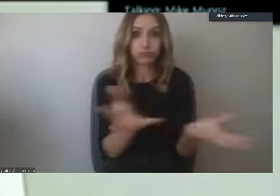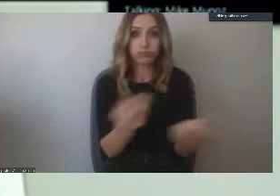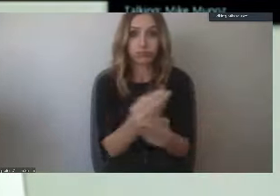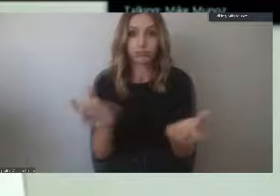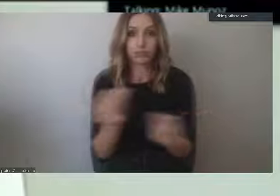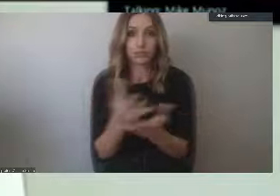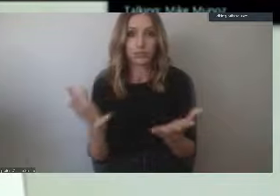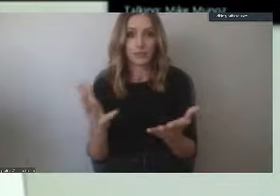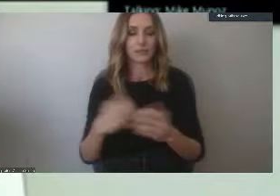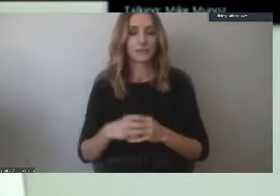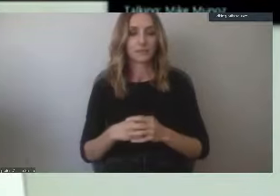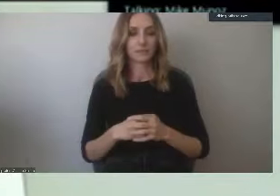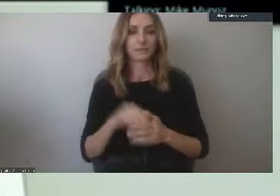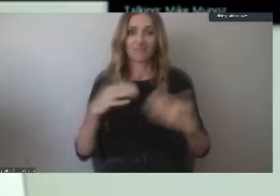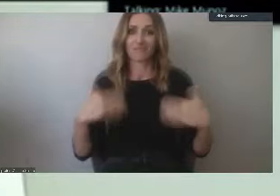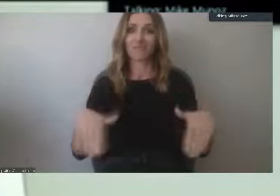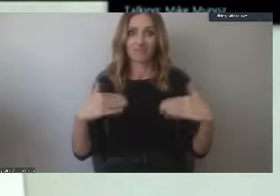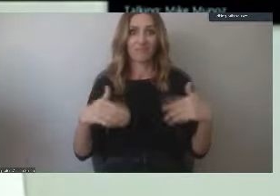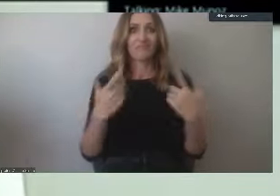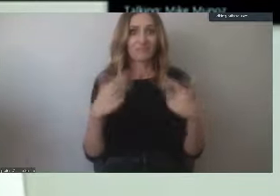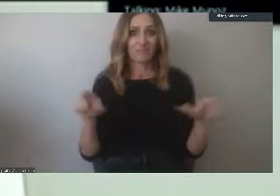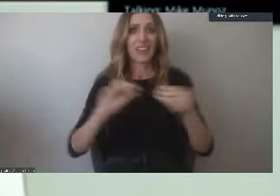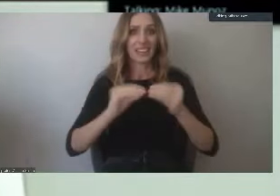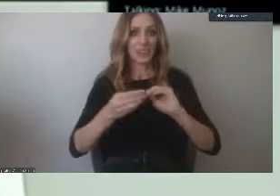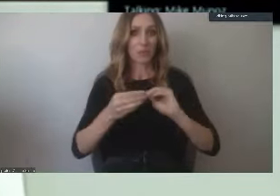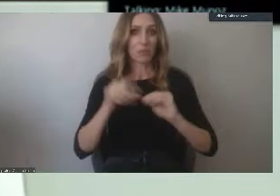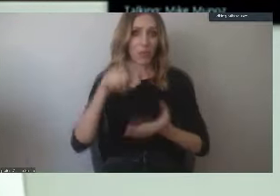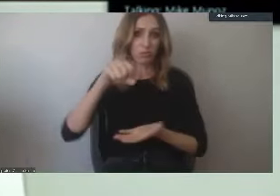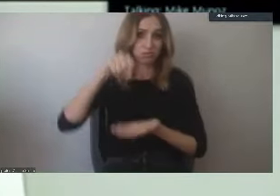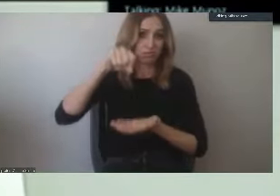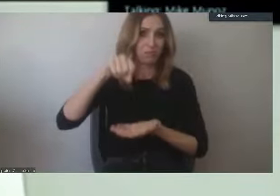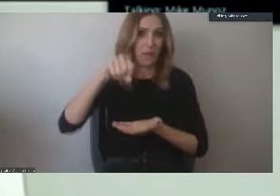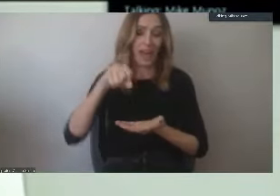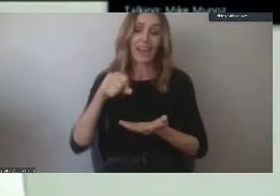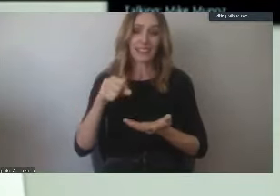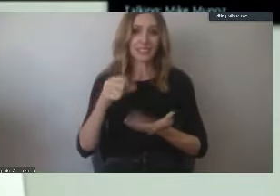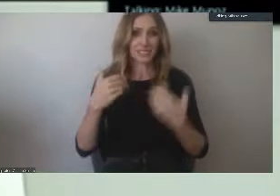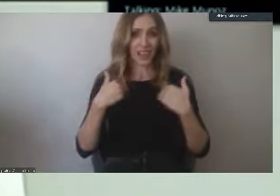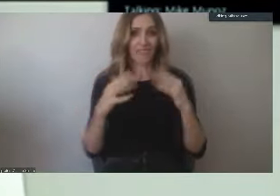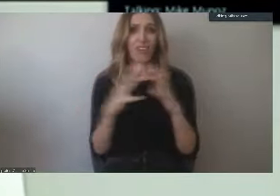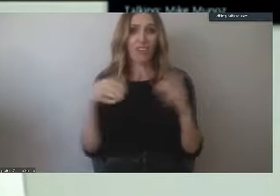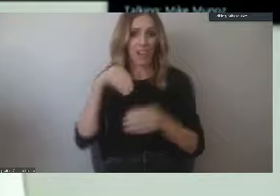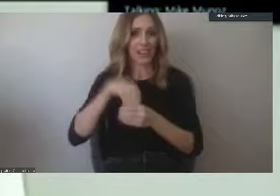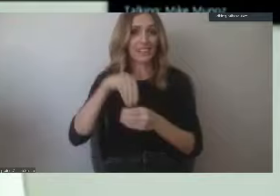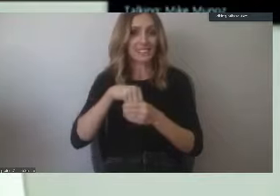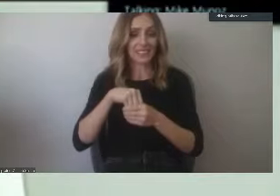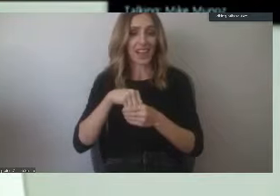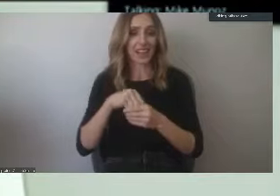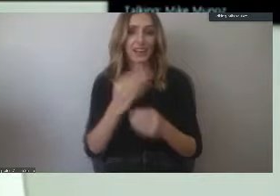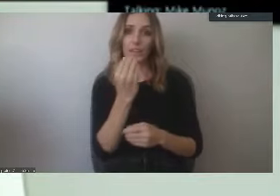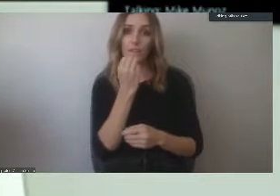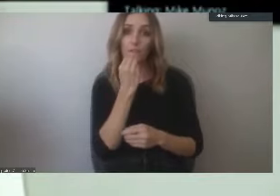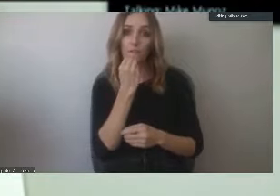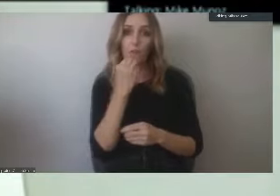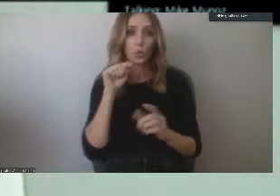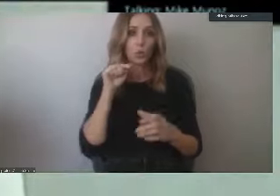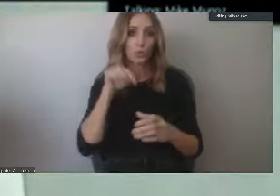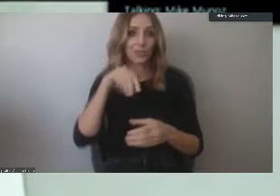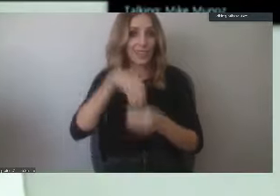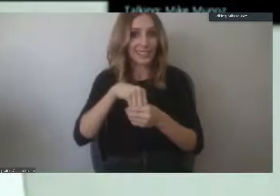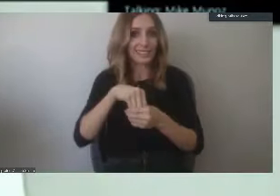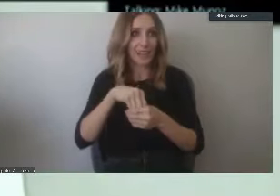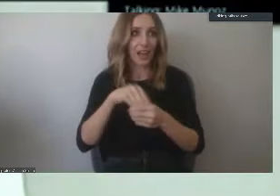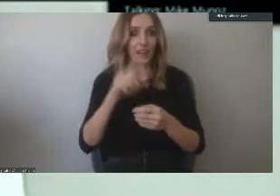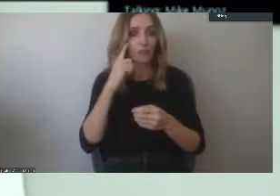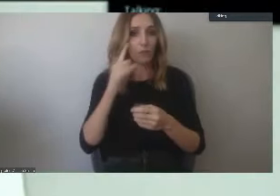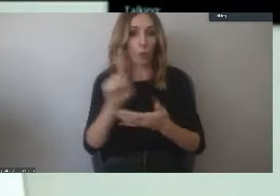services. And that's quite significant. And these bags are very robust. They are bags filled with food that is designed to get a student through the week.